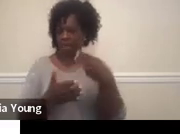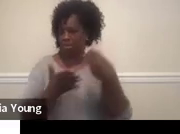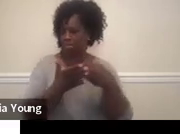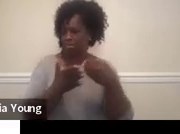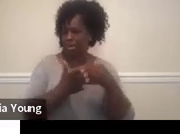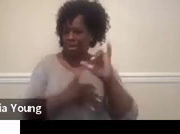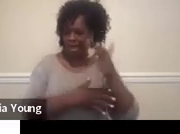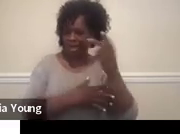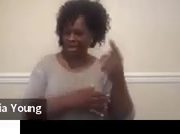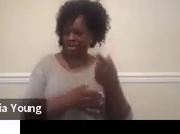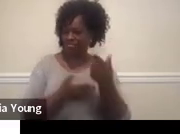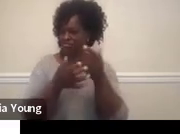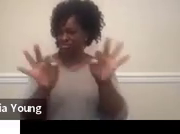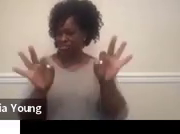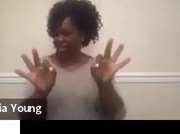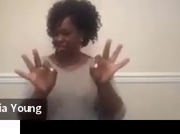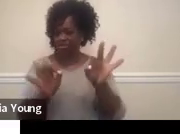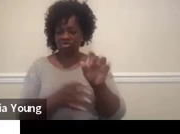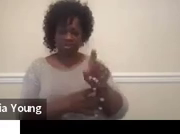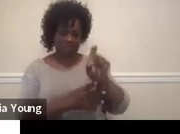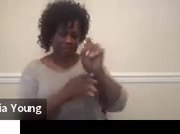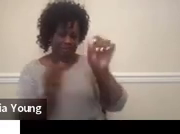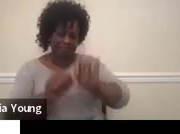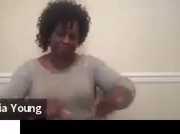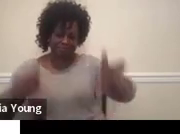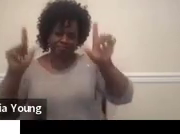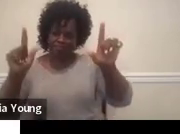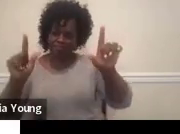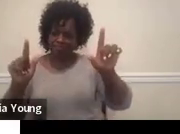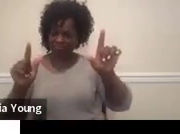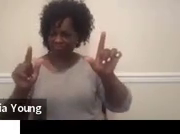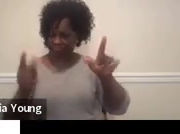them are free. You just click on the links and it will get you there.